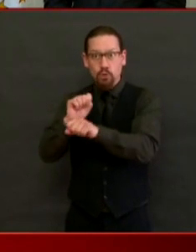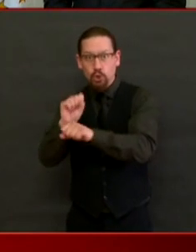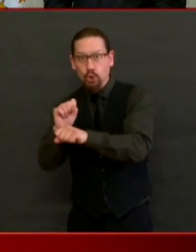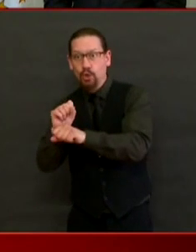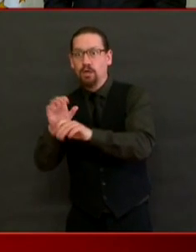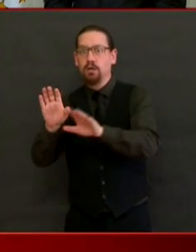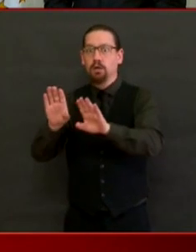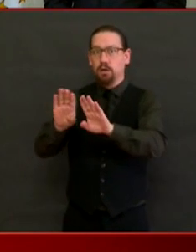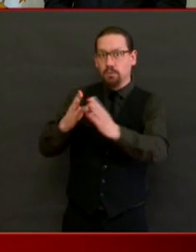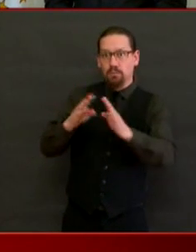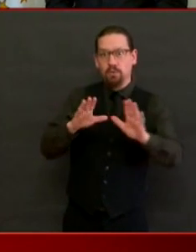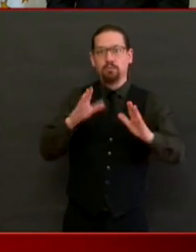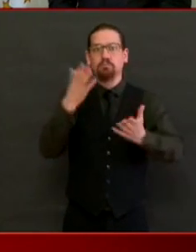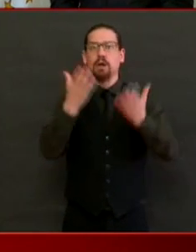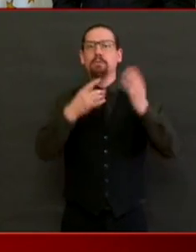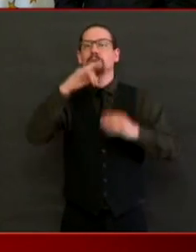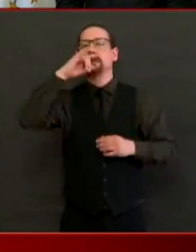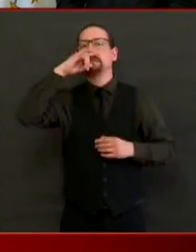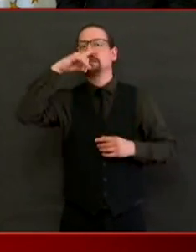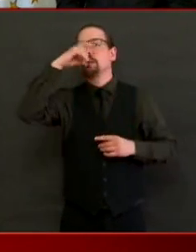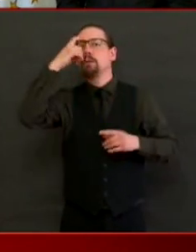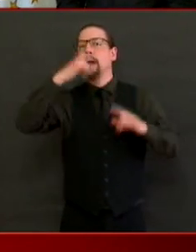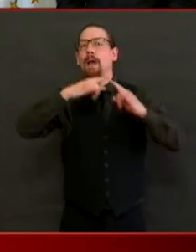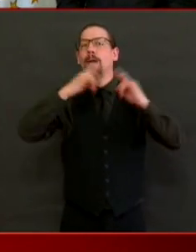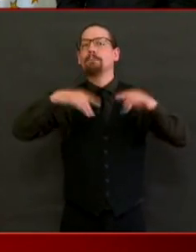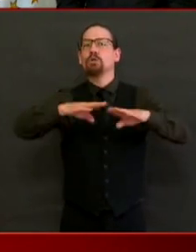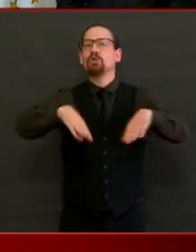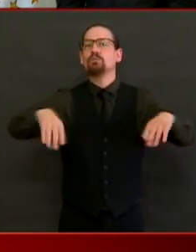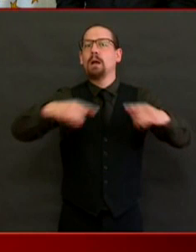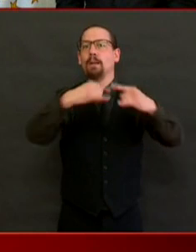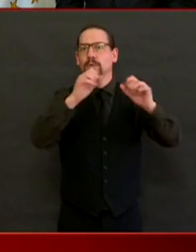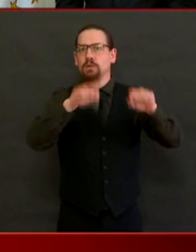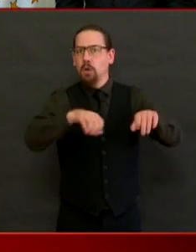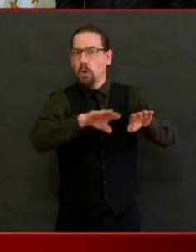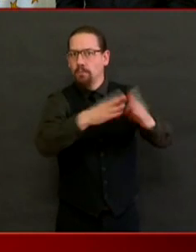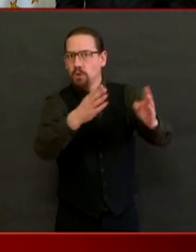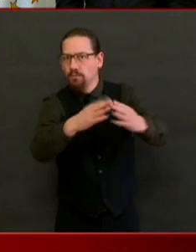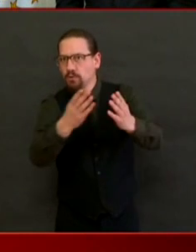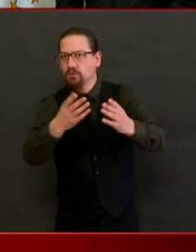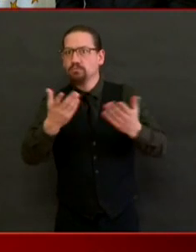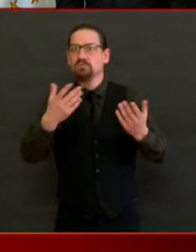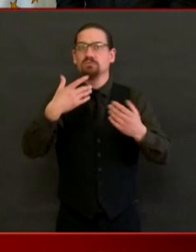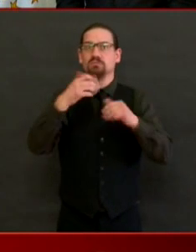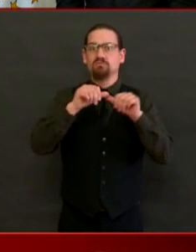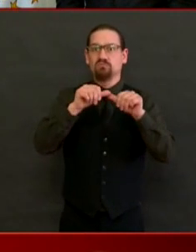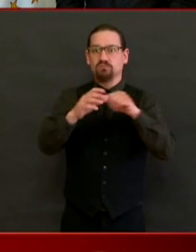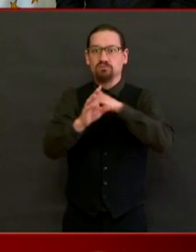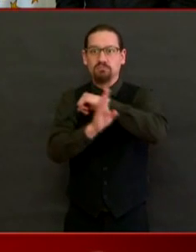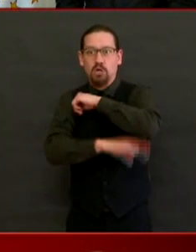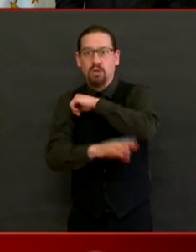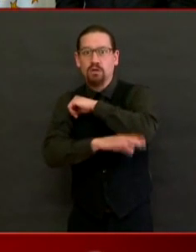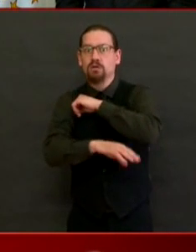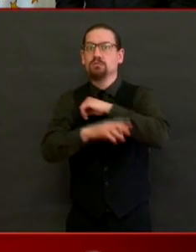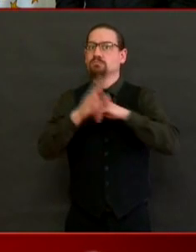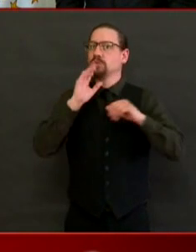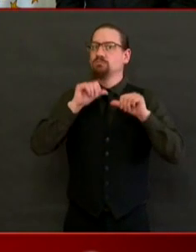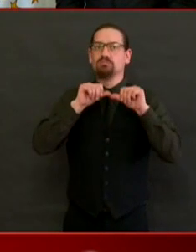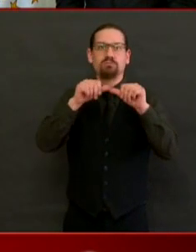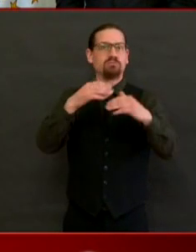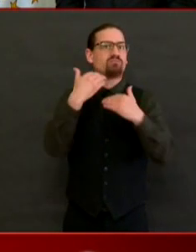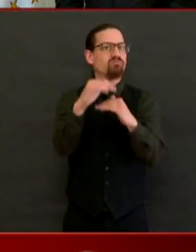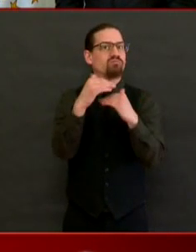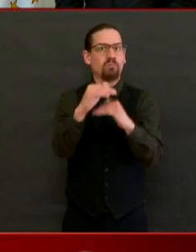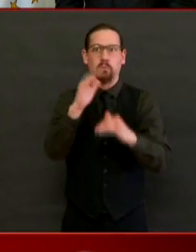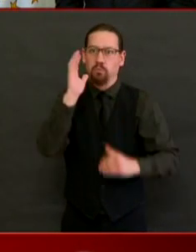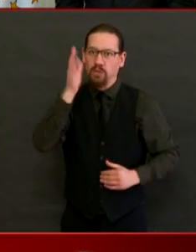restrictions all summer long, all fall, frankly, until we have an effective treatment and until we have a vaccine.